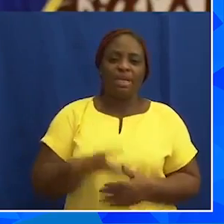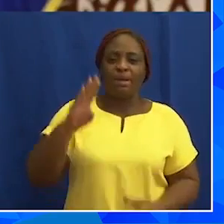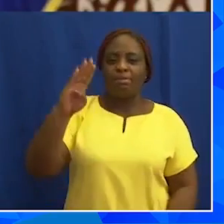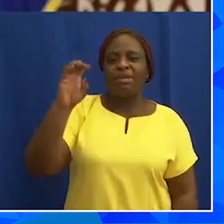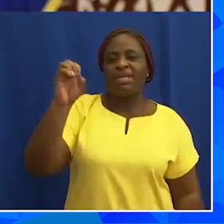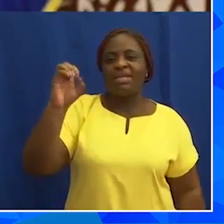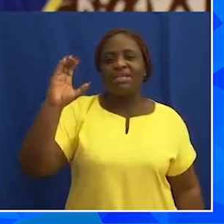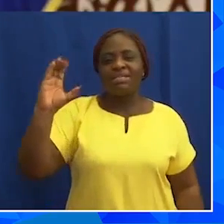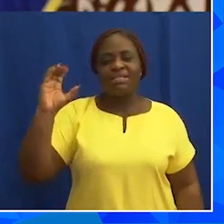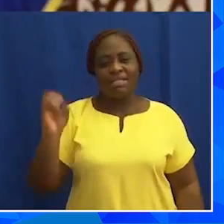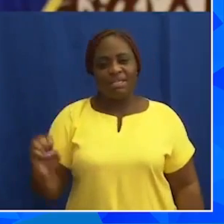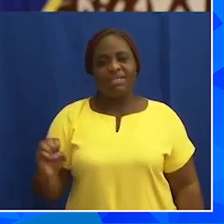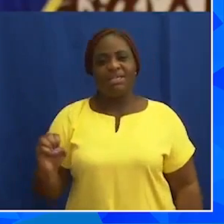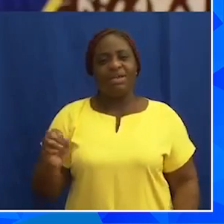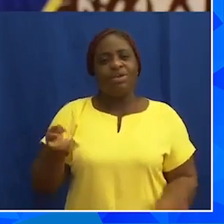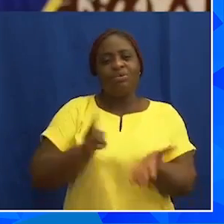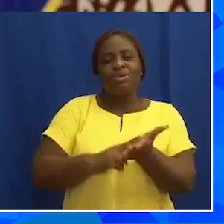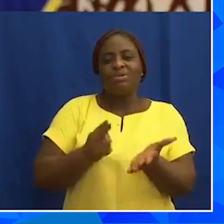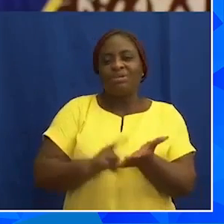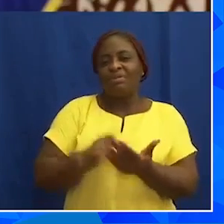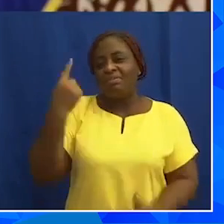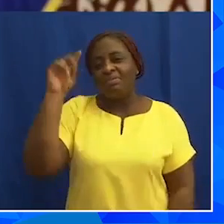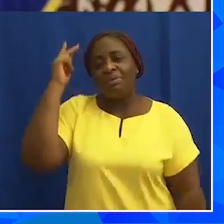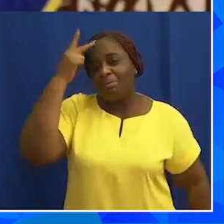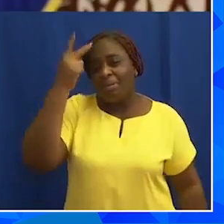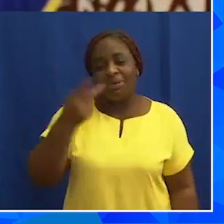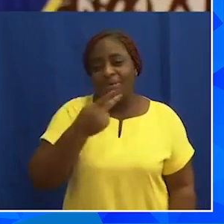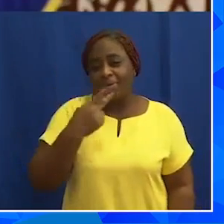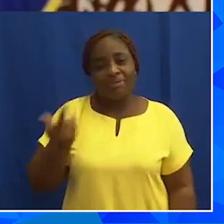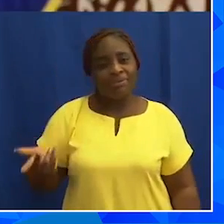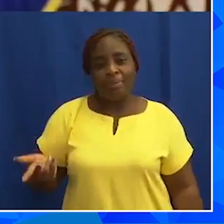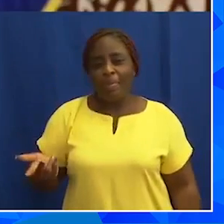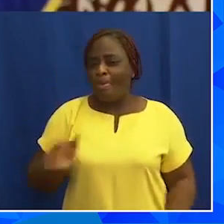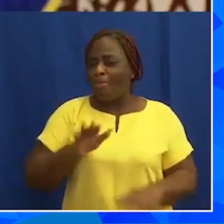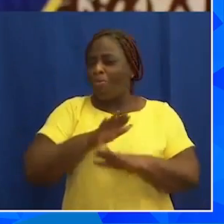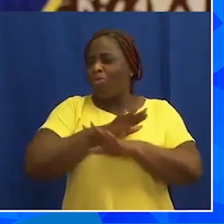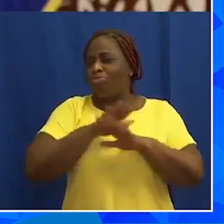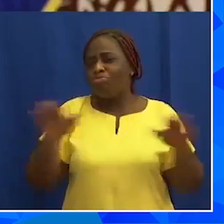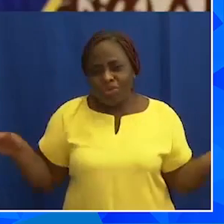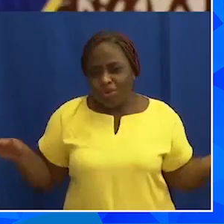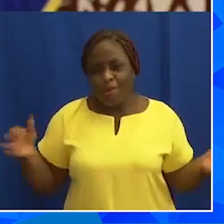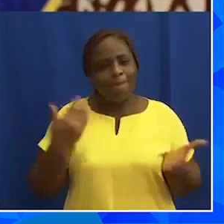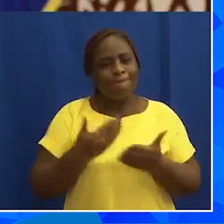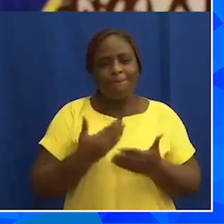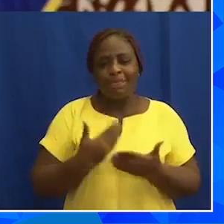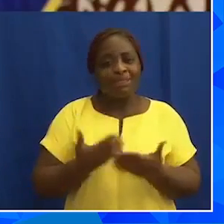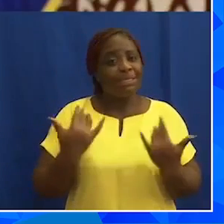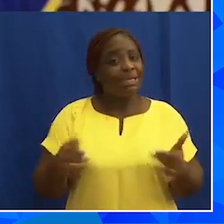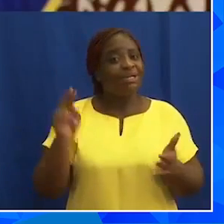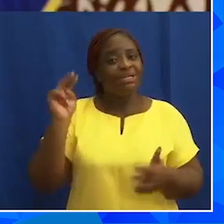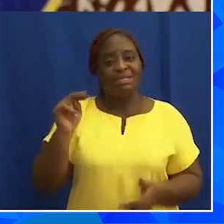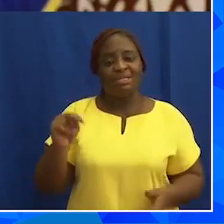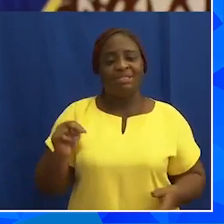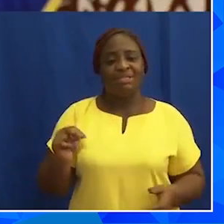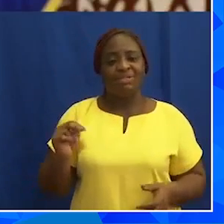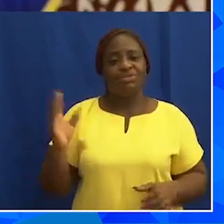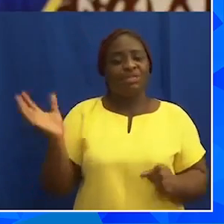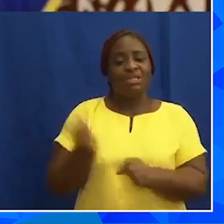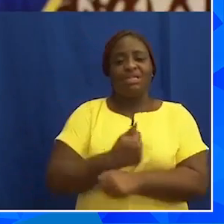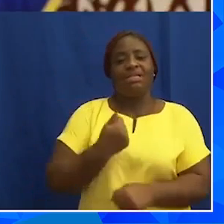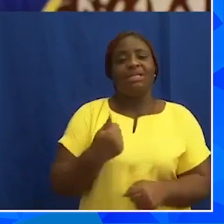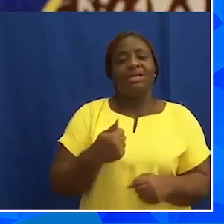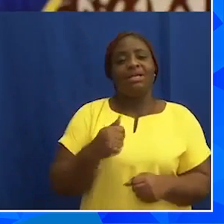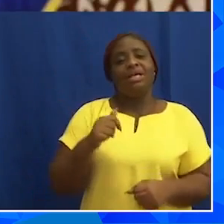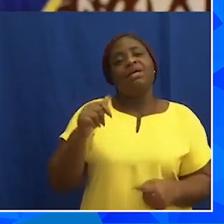free senior high school education. It is obvious, fellow Ghanaians, that you have a